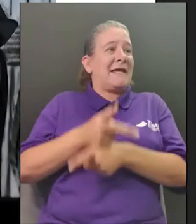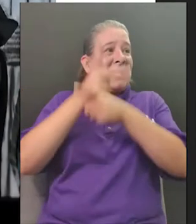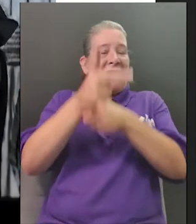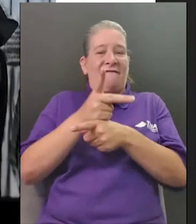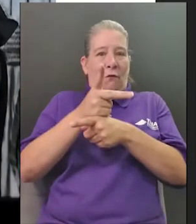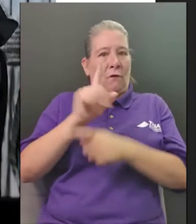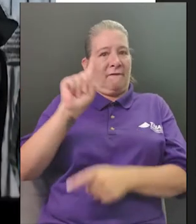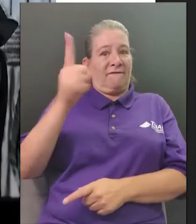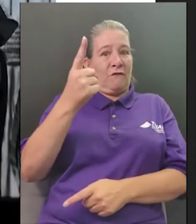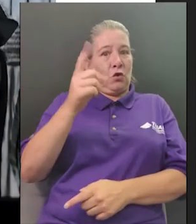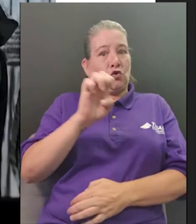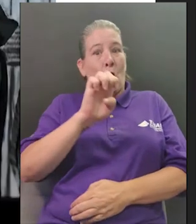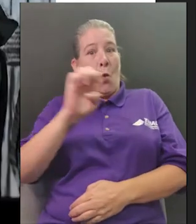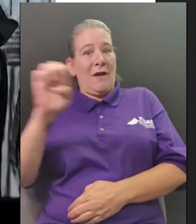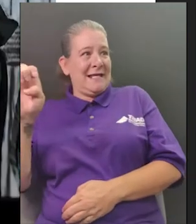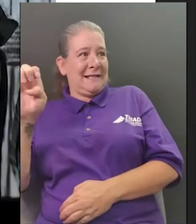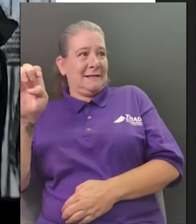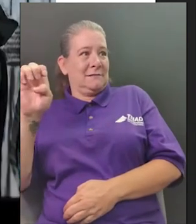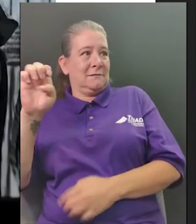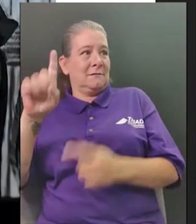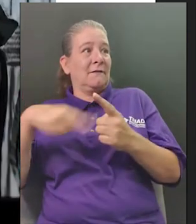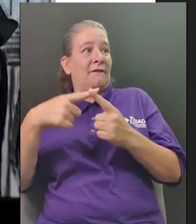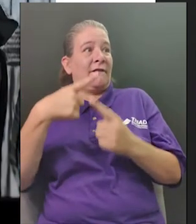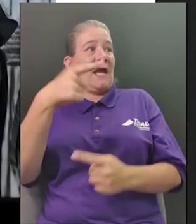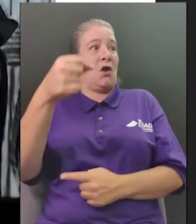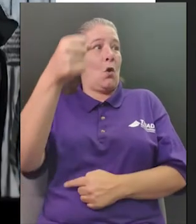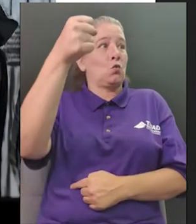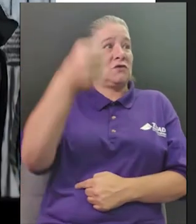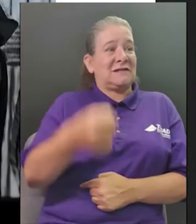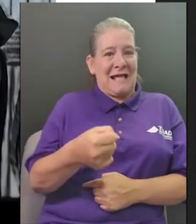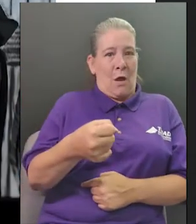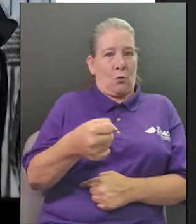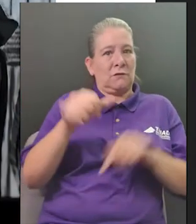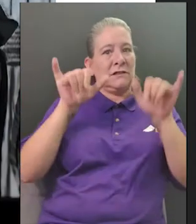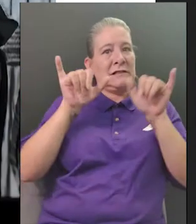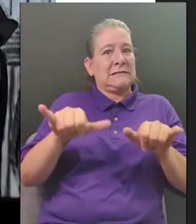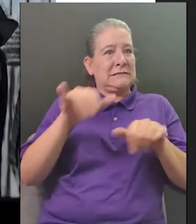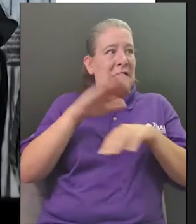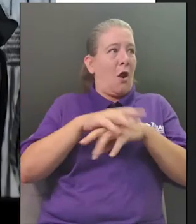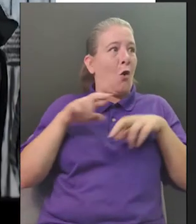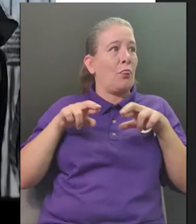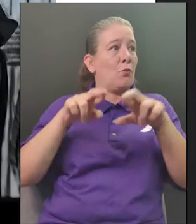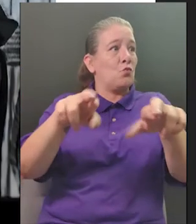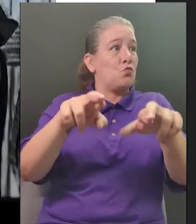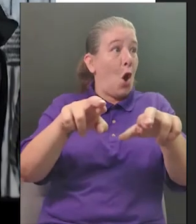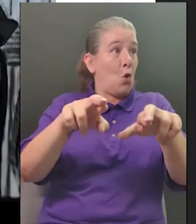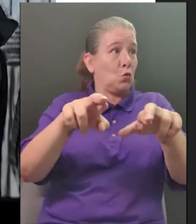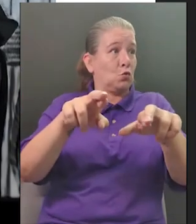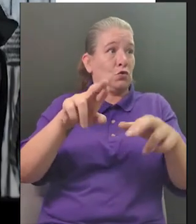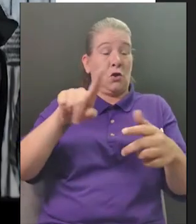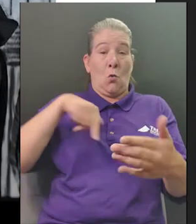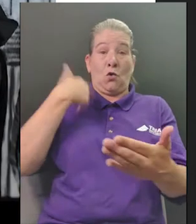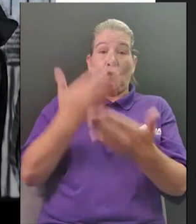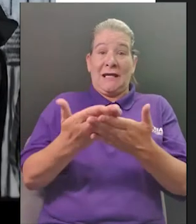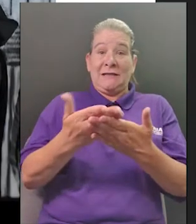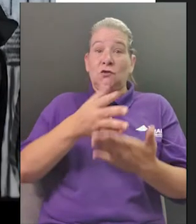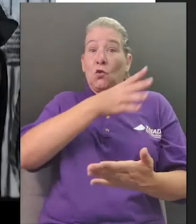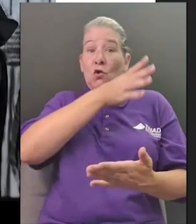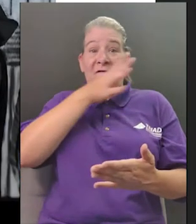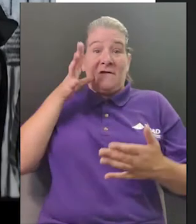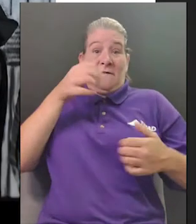when you get to the farm of patriot alert him and ride on quickly god be with you my daughter